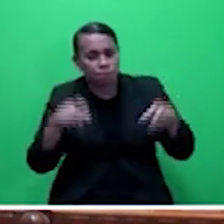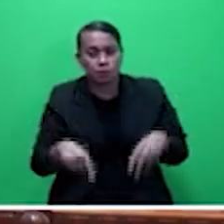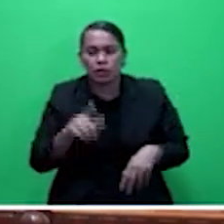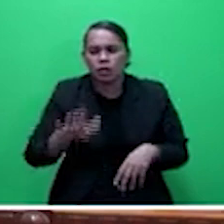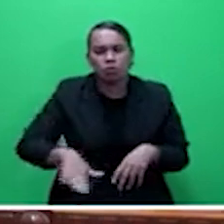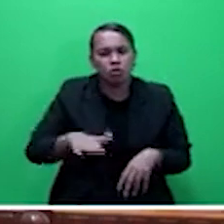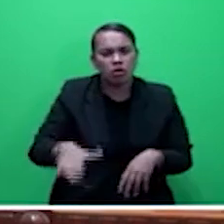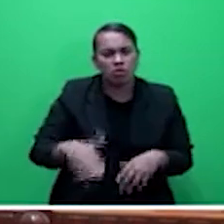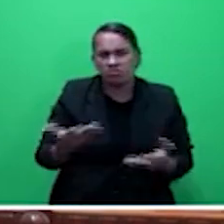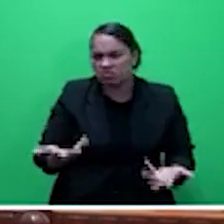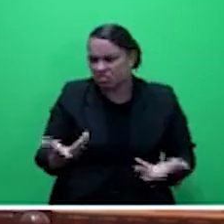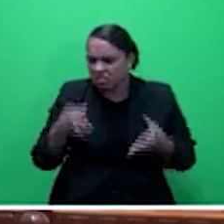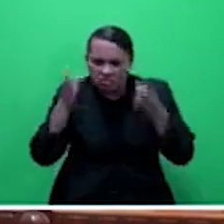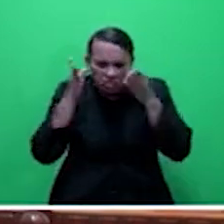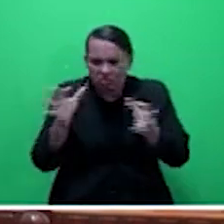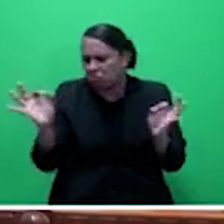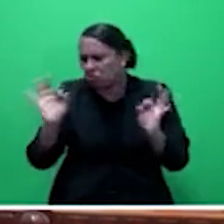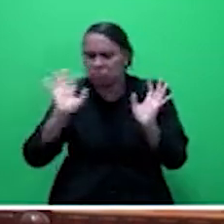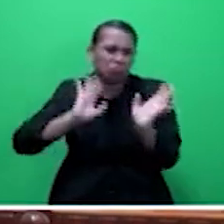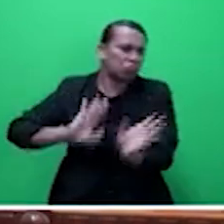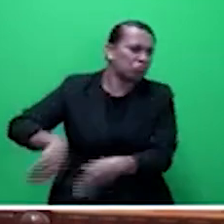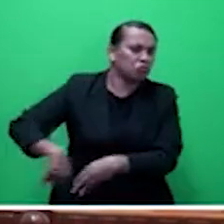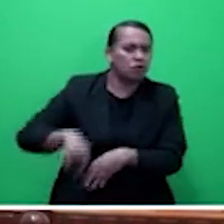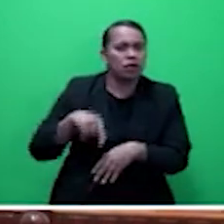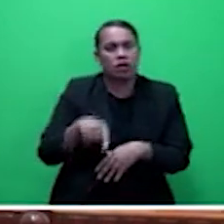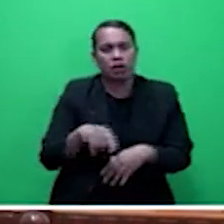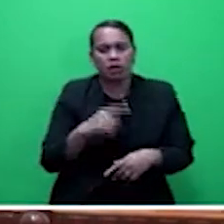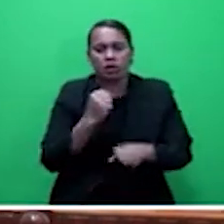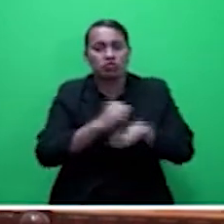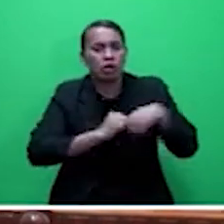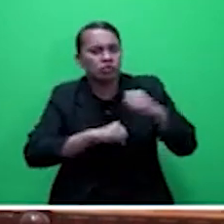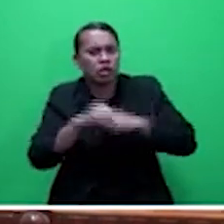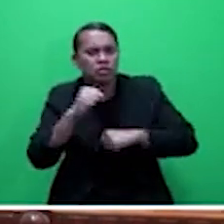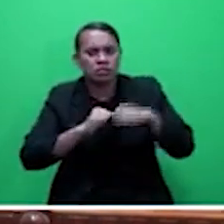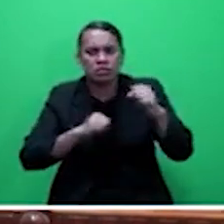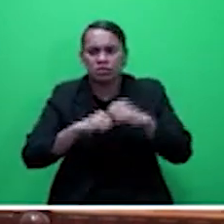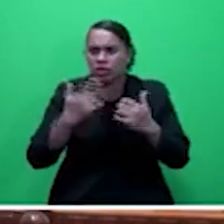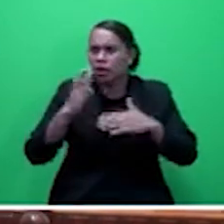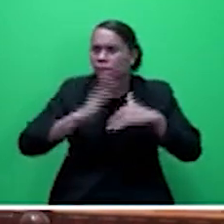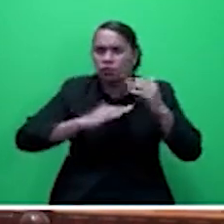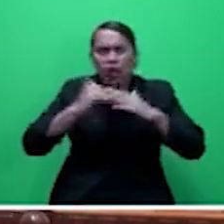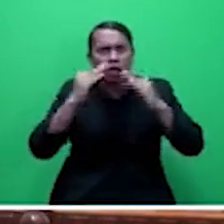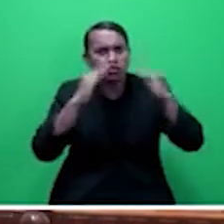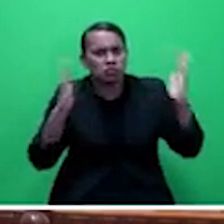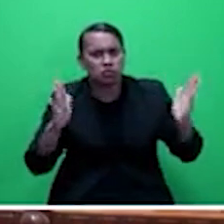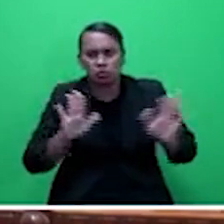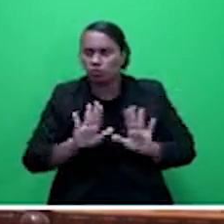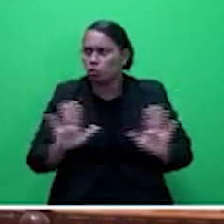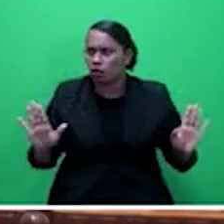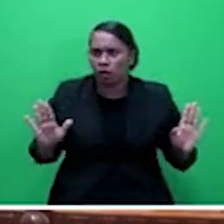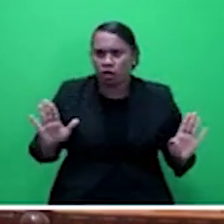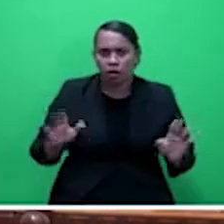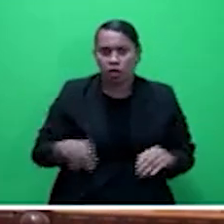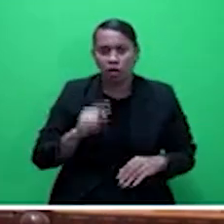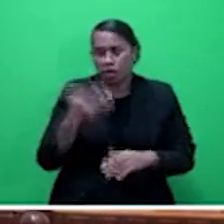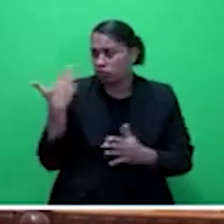this is in buildings, structures. Over the weekend, Honourable Speaker,